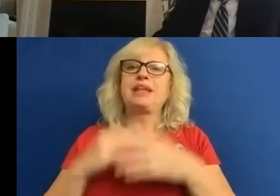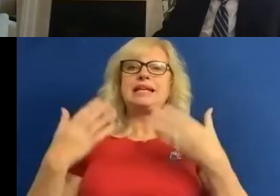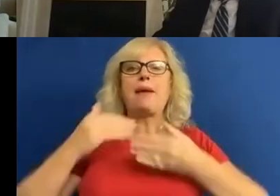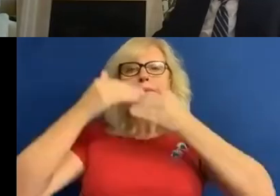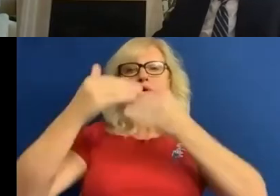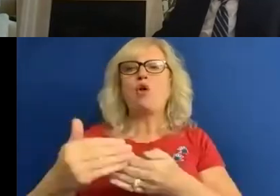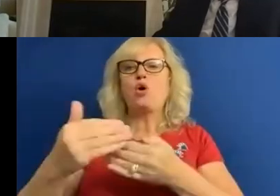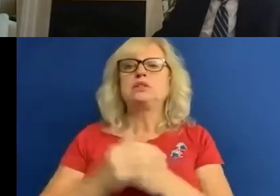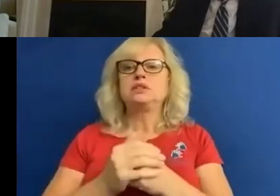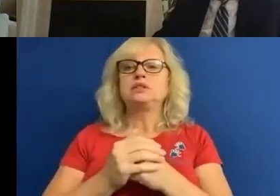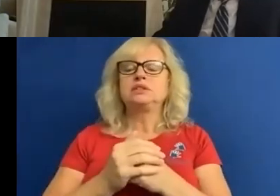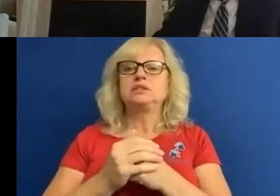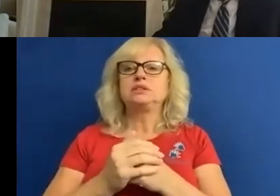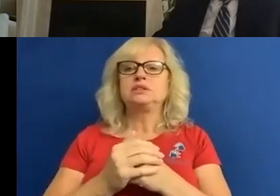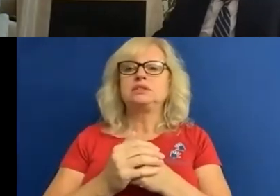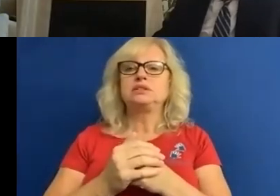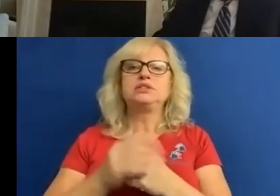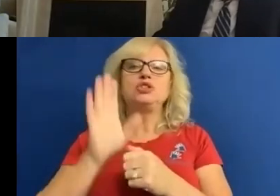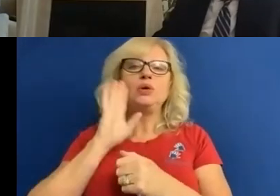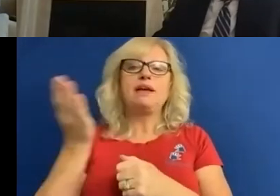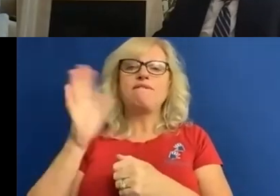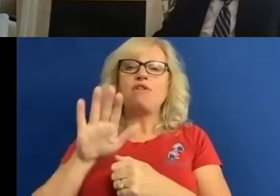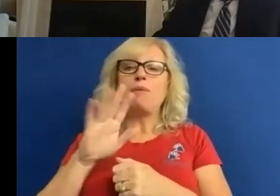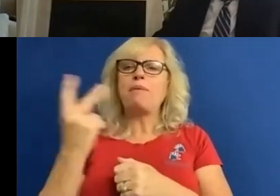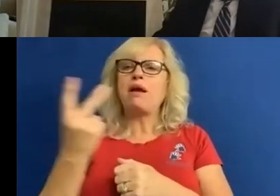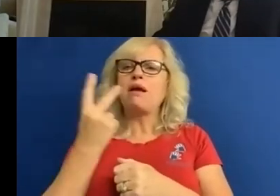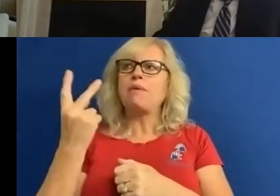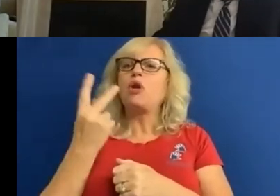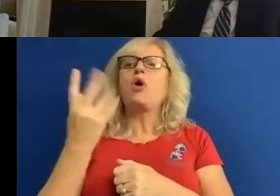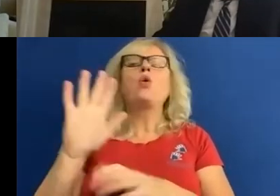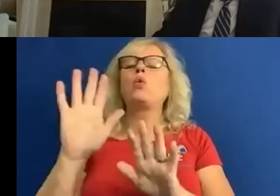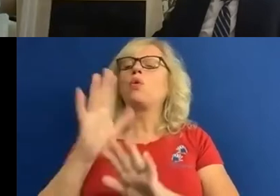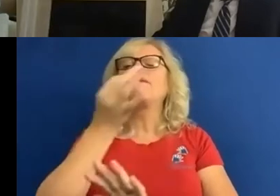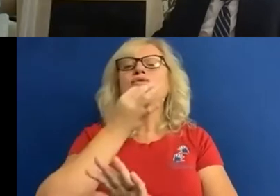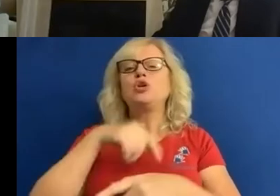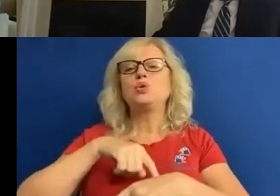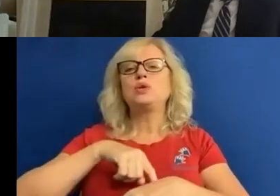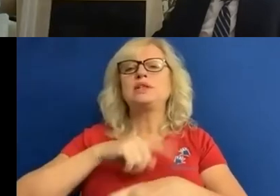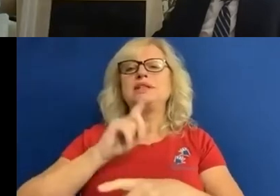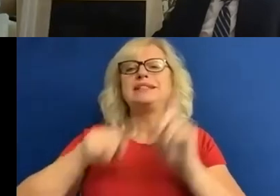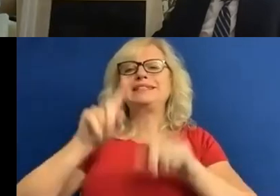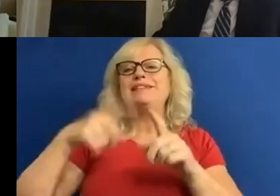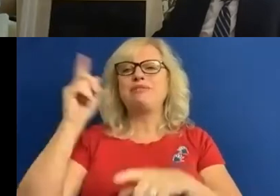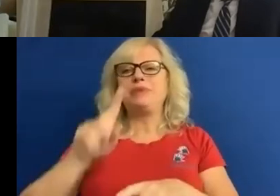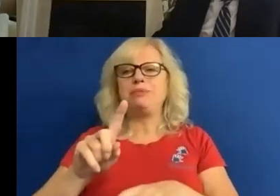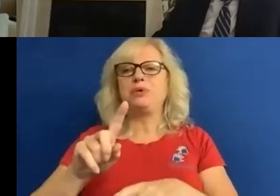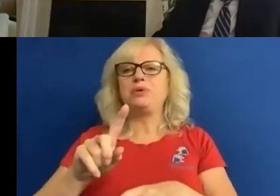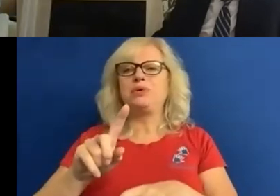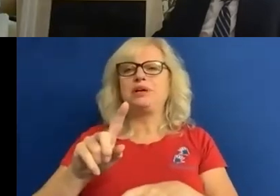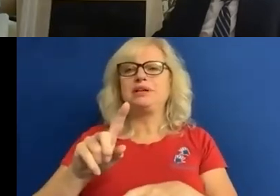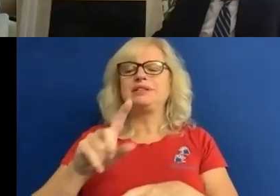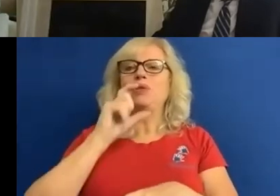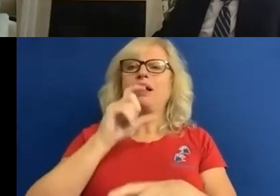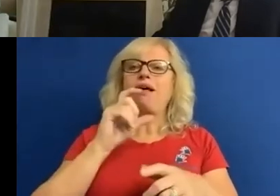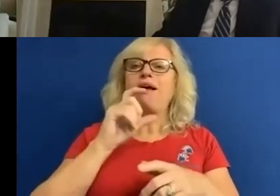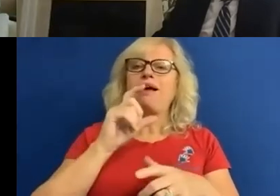to hear from a couple of different, a few different people. So the climate crisis, and the COVID-19 pandemic requires